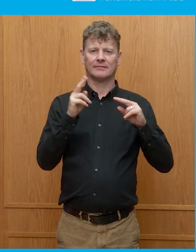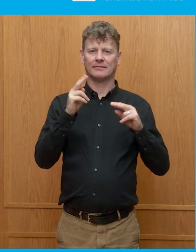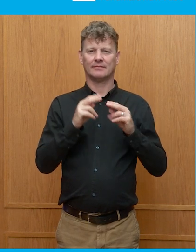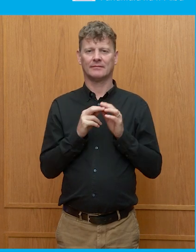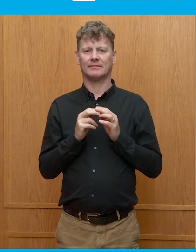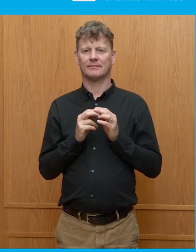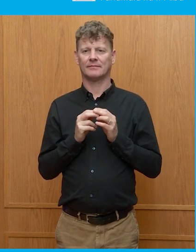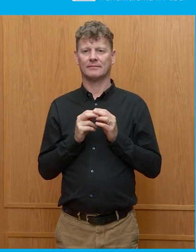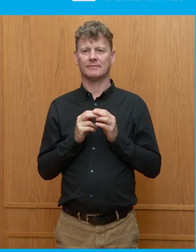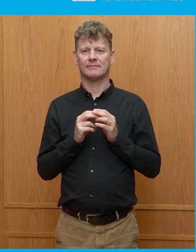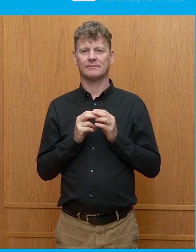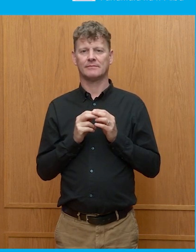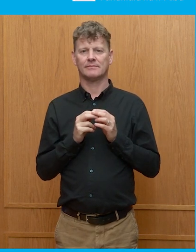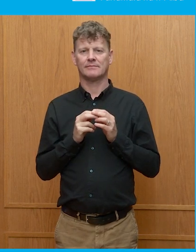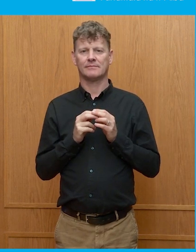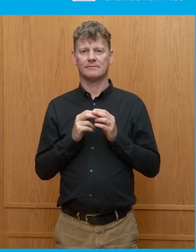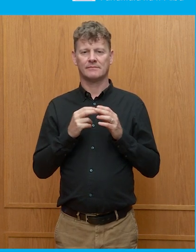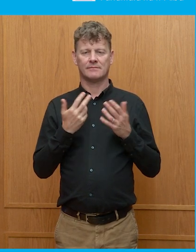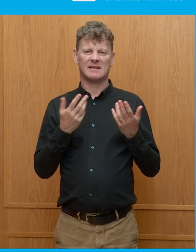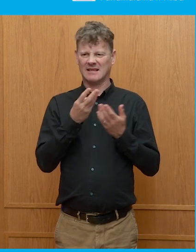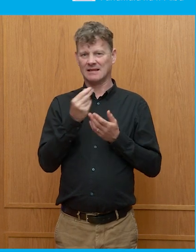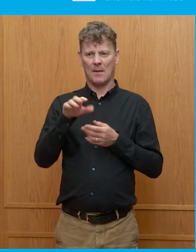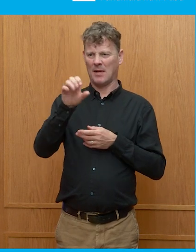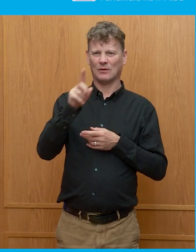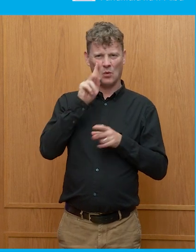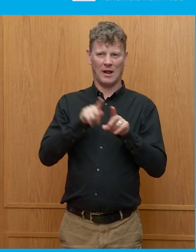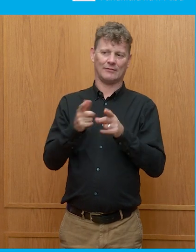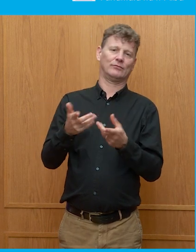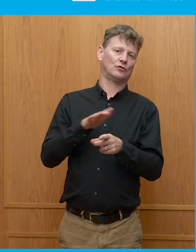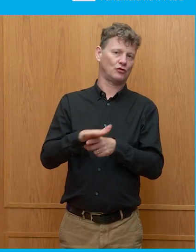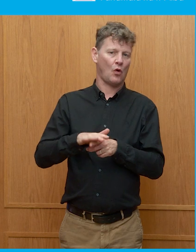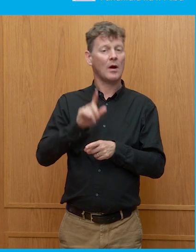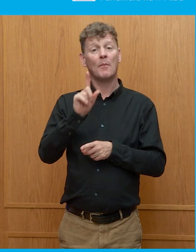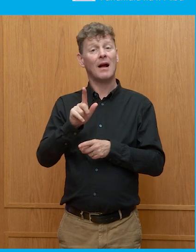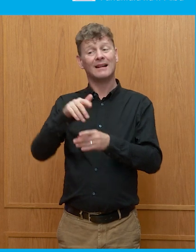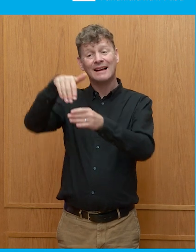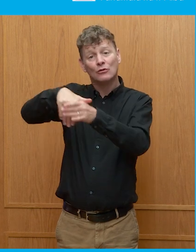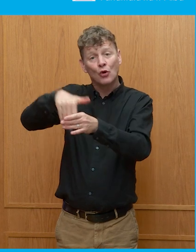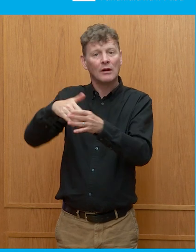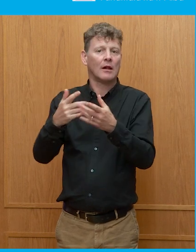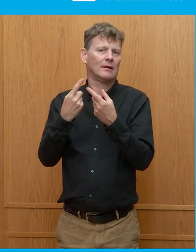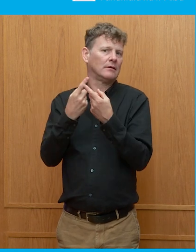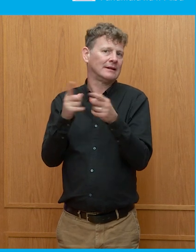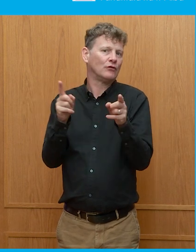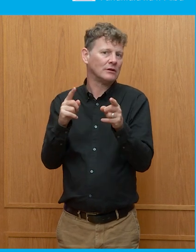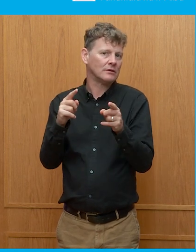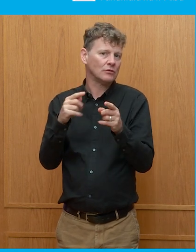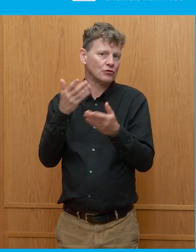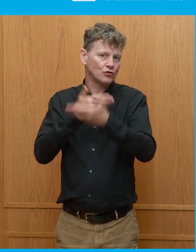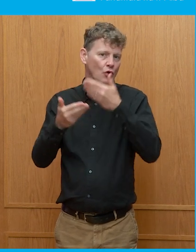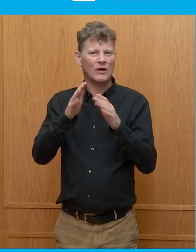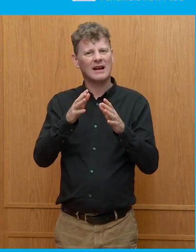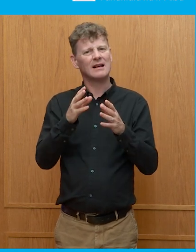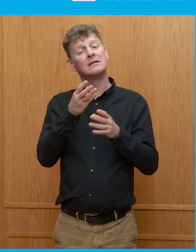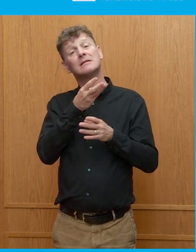saying, you know, well, this is an absolute joke. But, you know, internally, the story is very different. So, mean, I think here there's some really